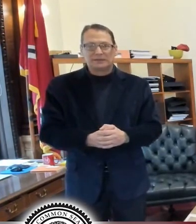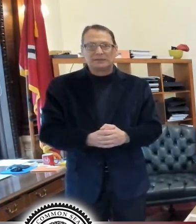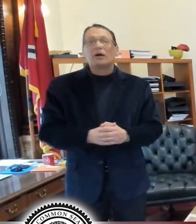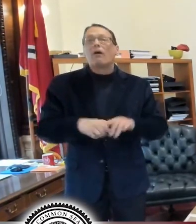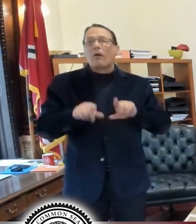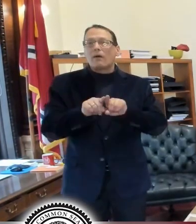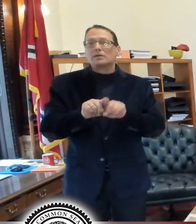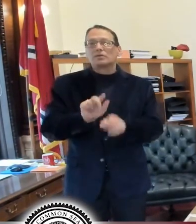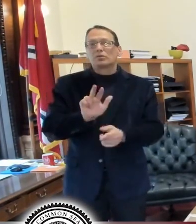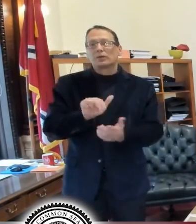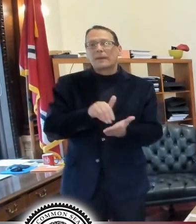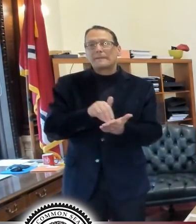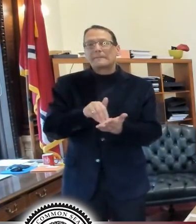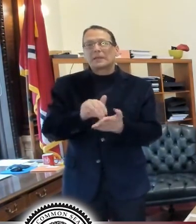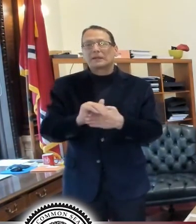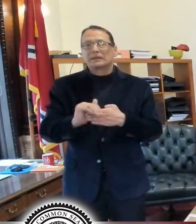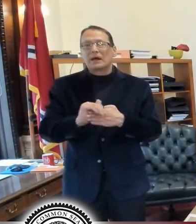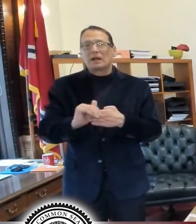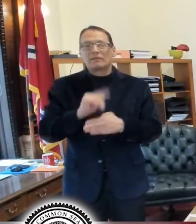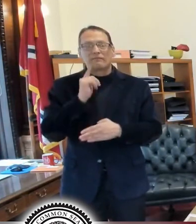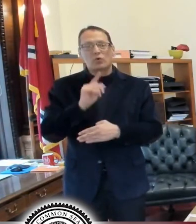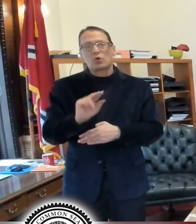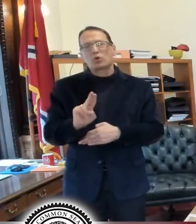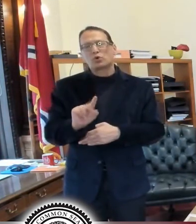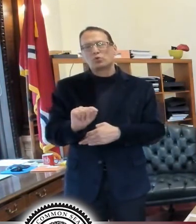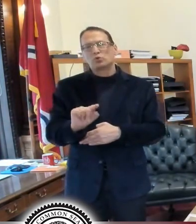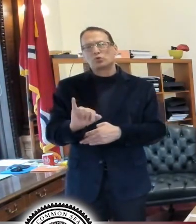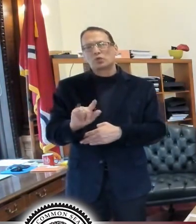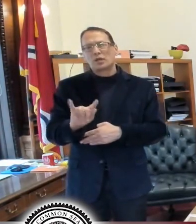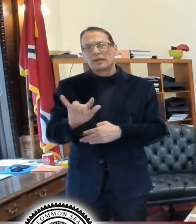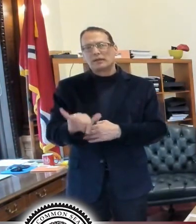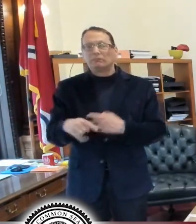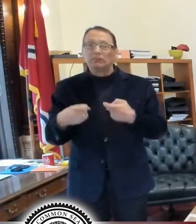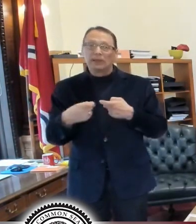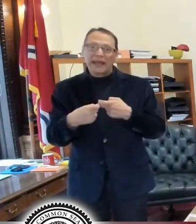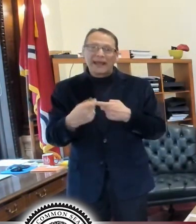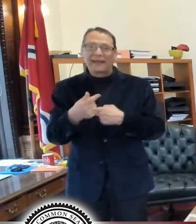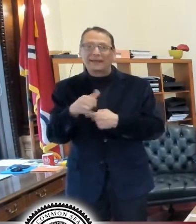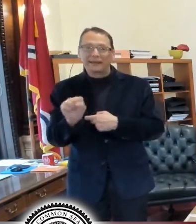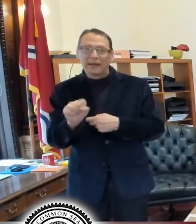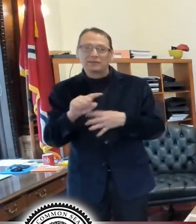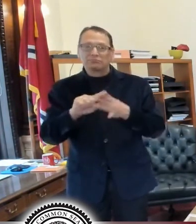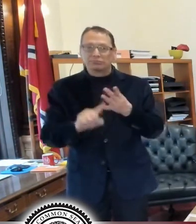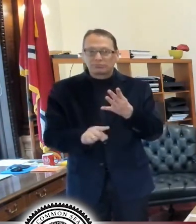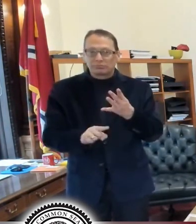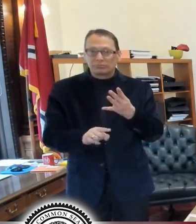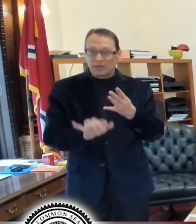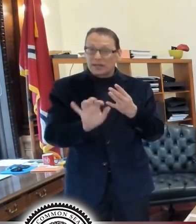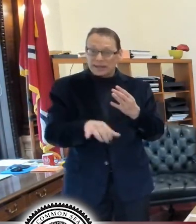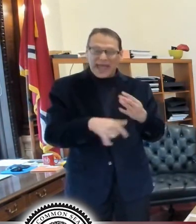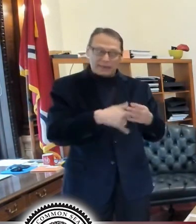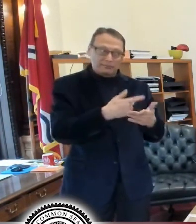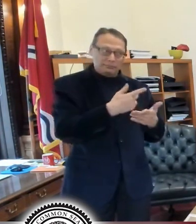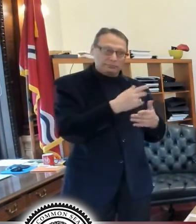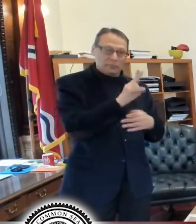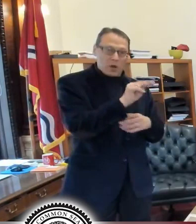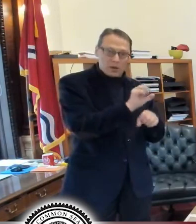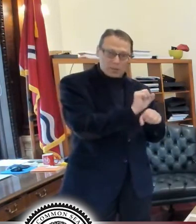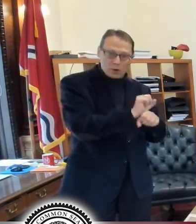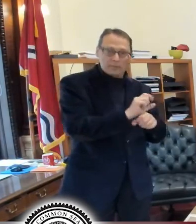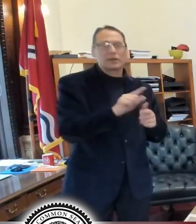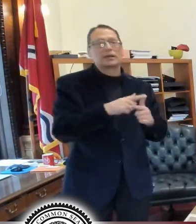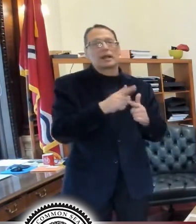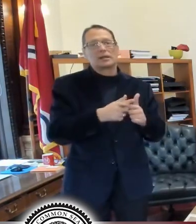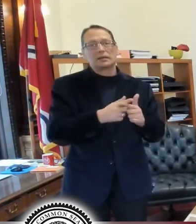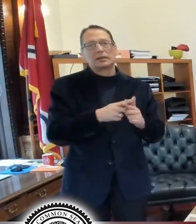then we have $3 million available for utility assistance. So that, that's the help through unemployment and then rental mortgage assistance and